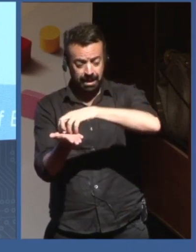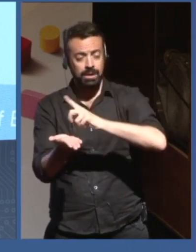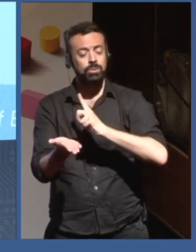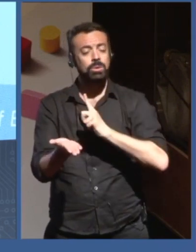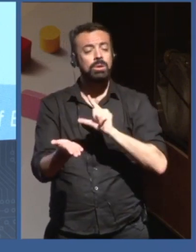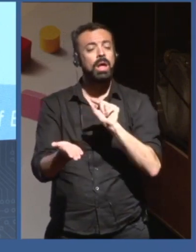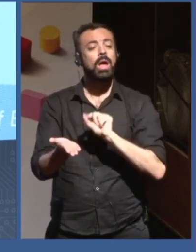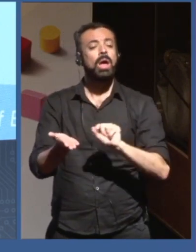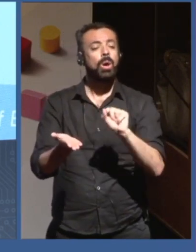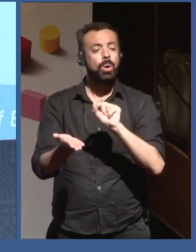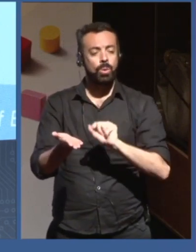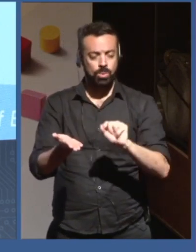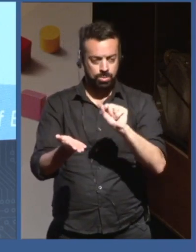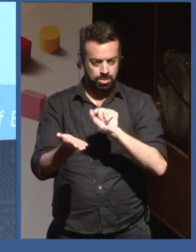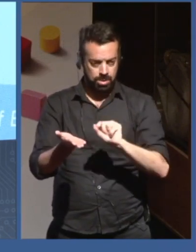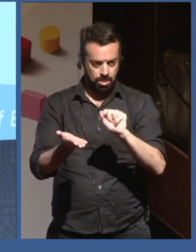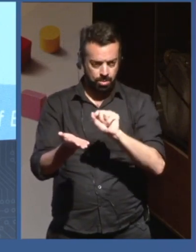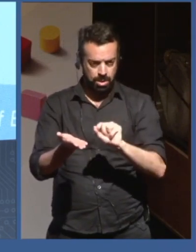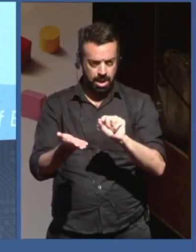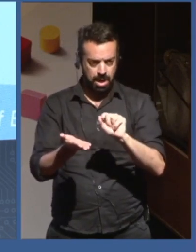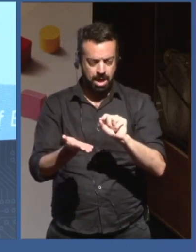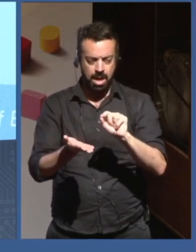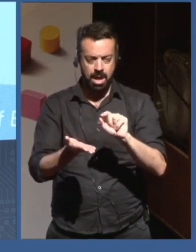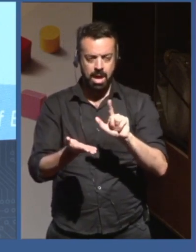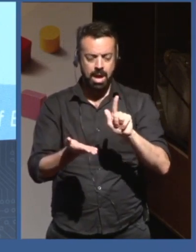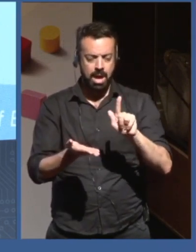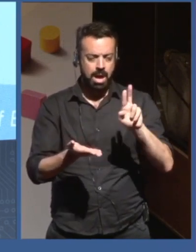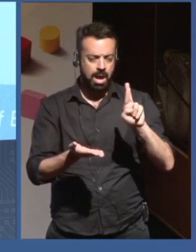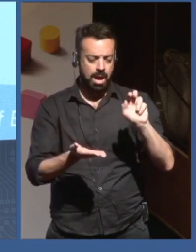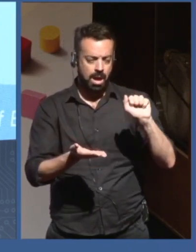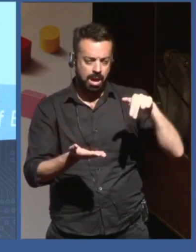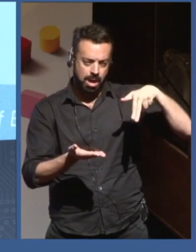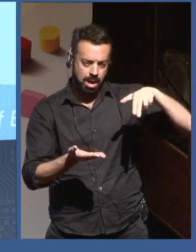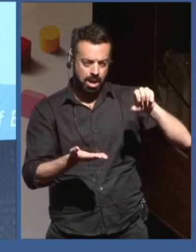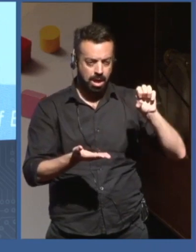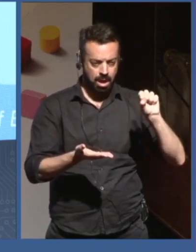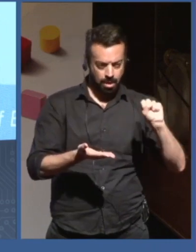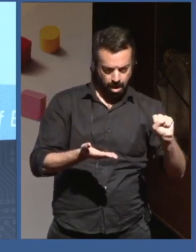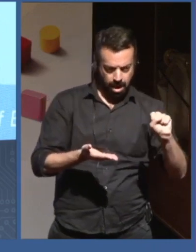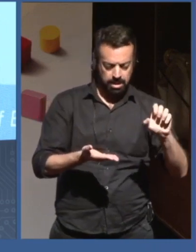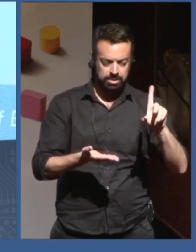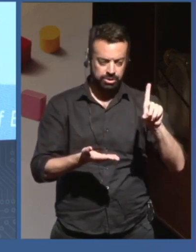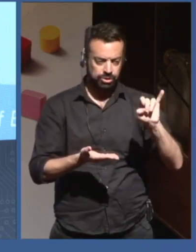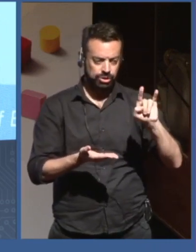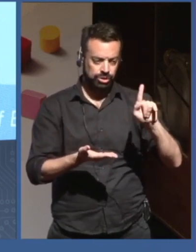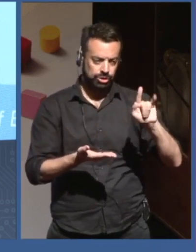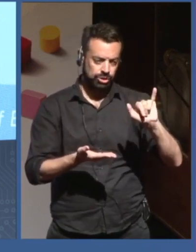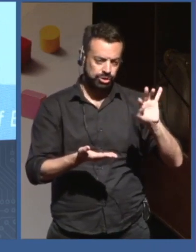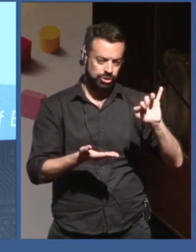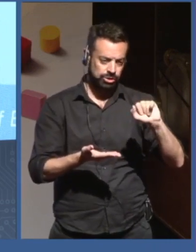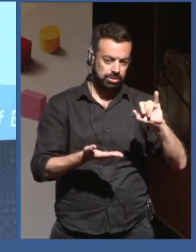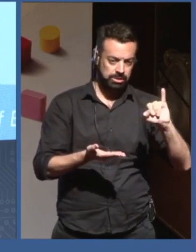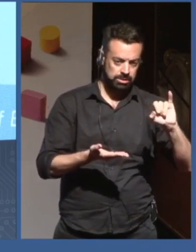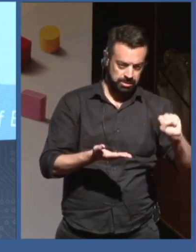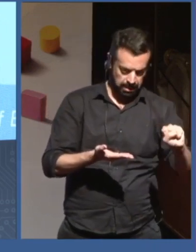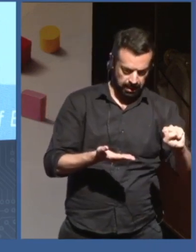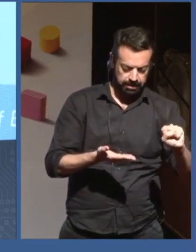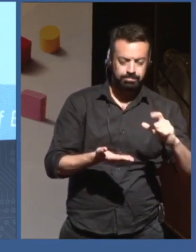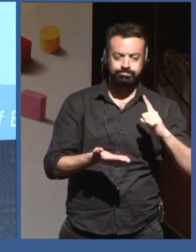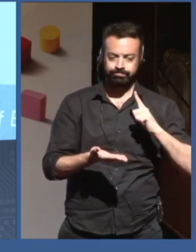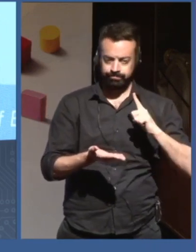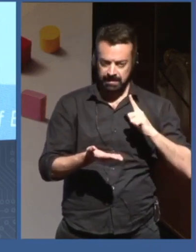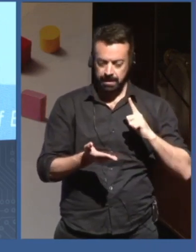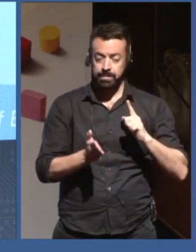we leave behind. So the sort of, like, the big data, the large data sets of credit card transactions, cell phone records, social media data, easy